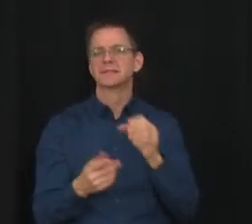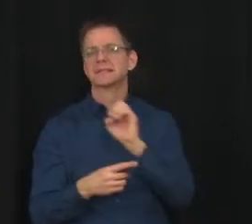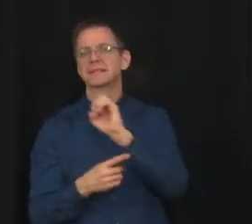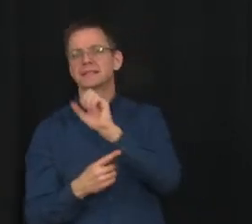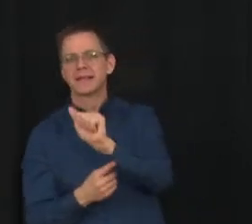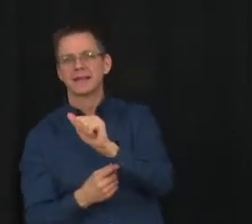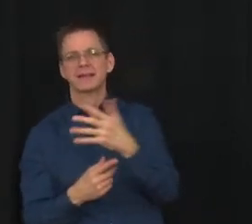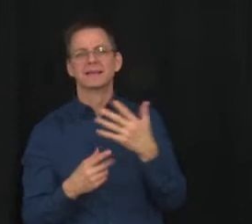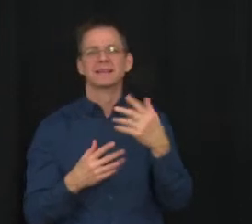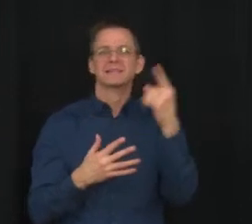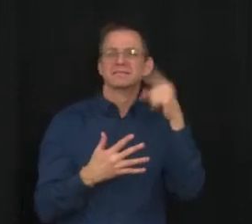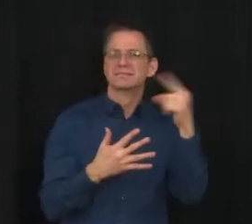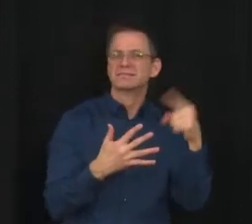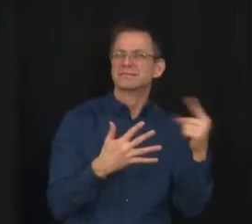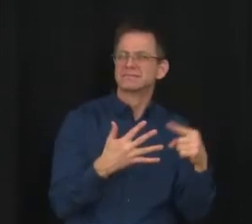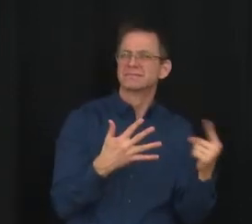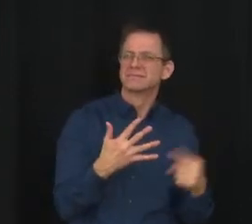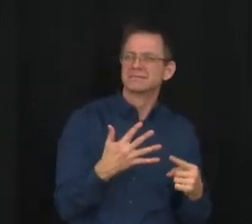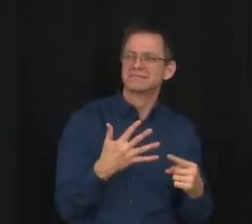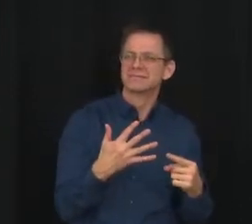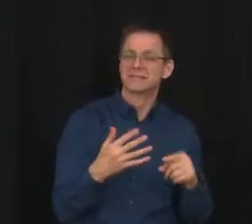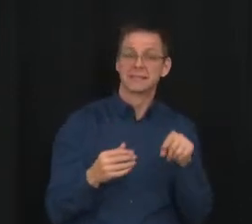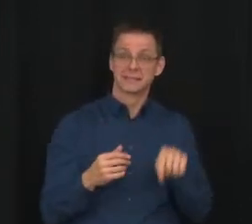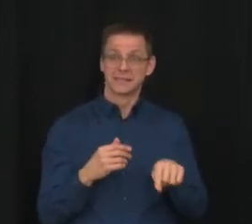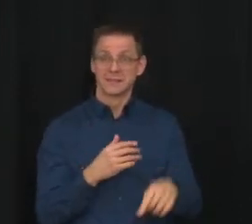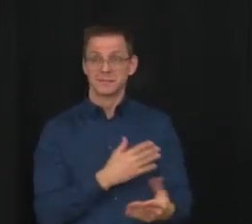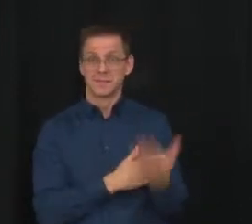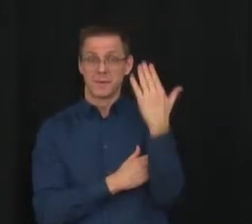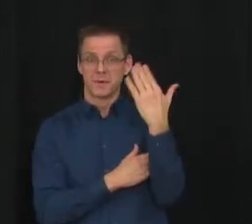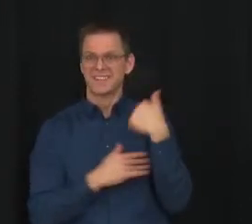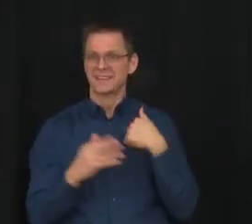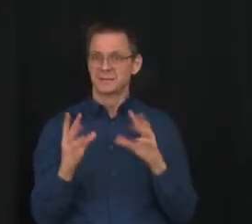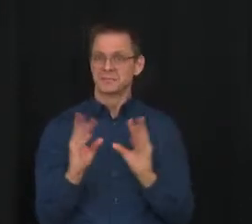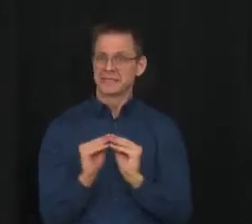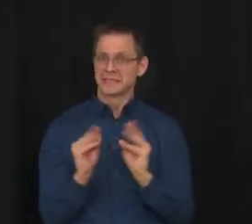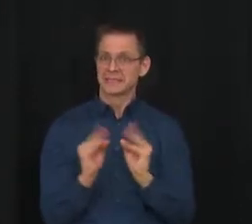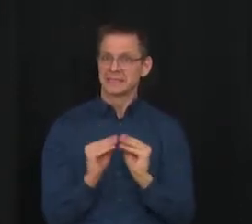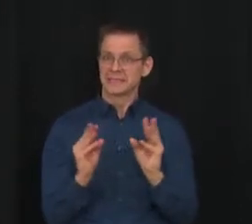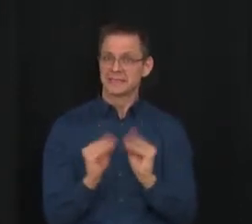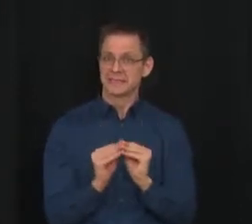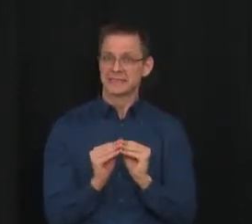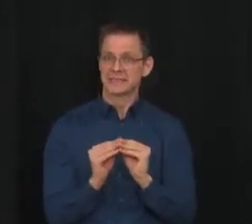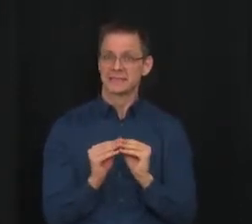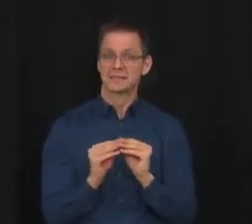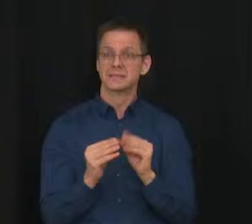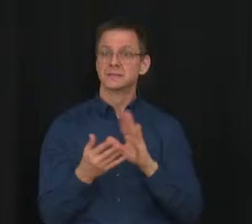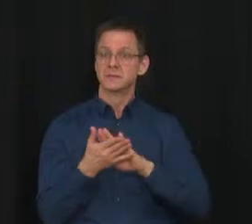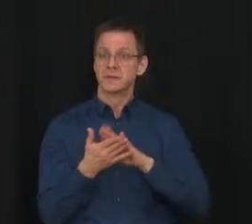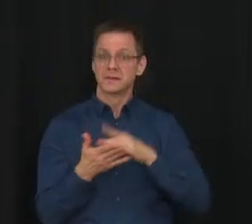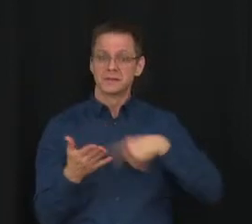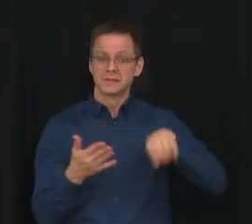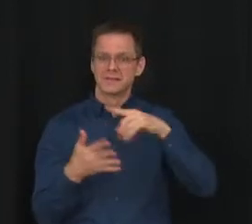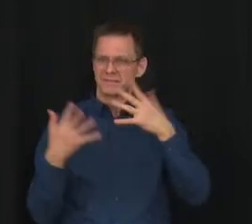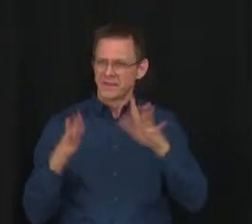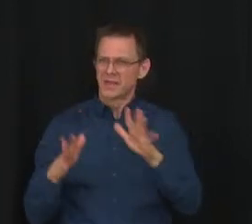what I heard from school divisions this morning, was that they have been making plans. They've been utilizing this week to